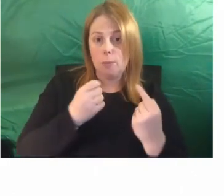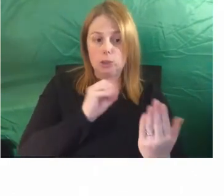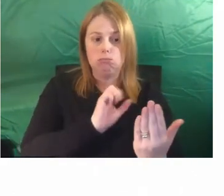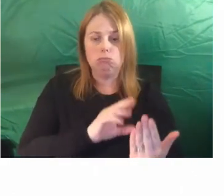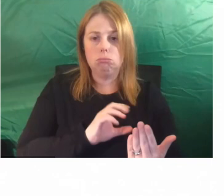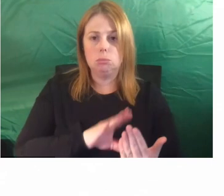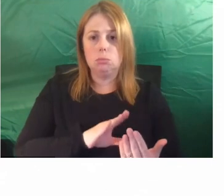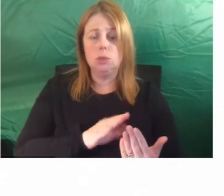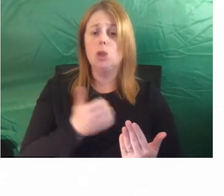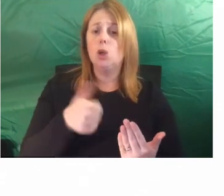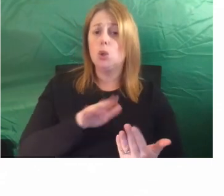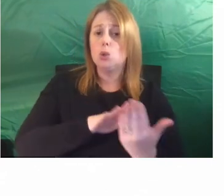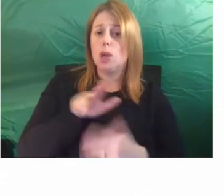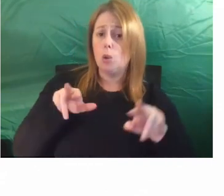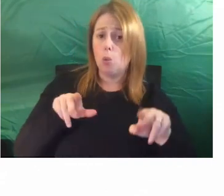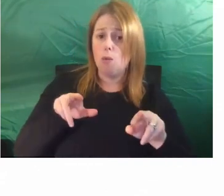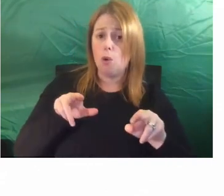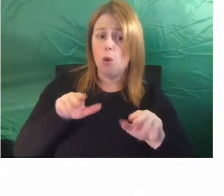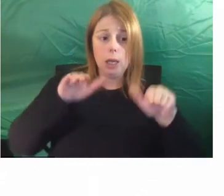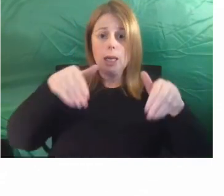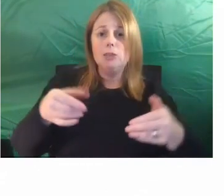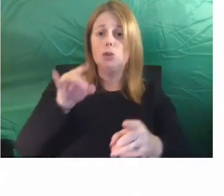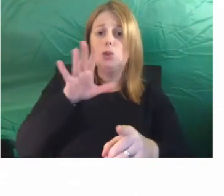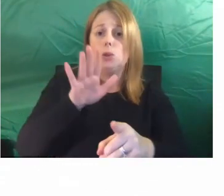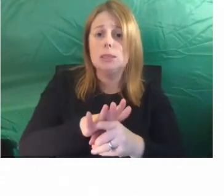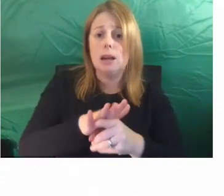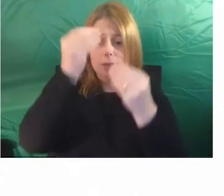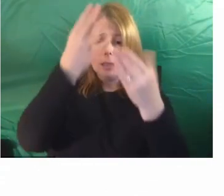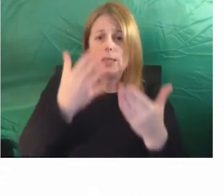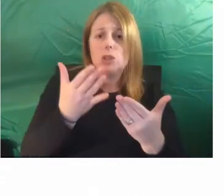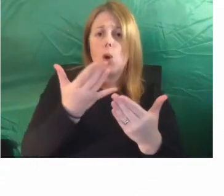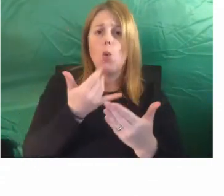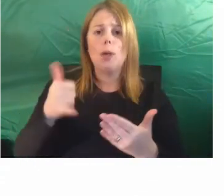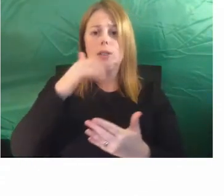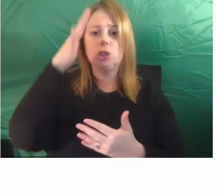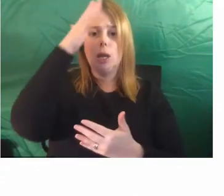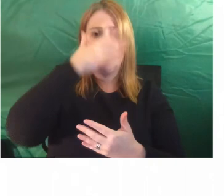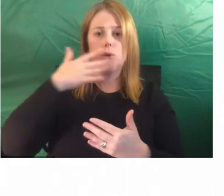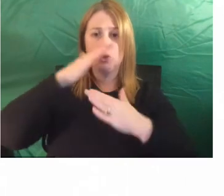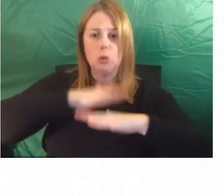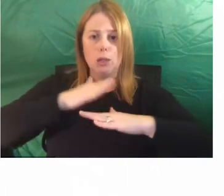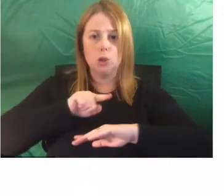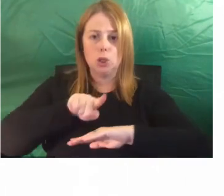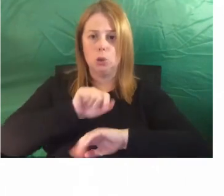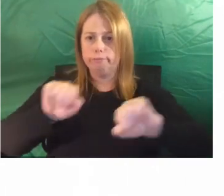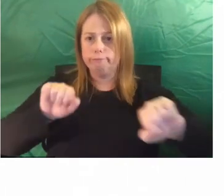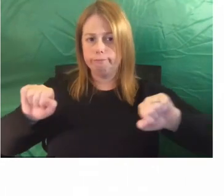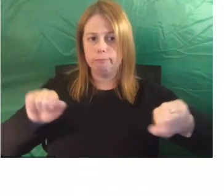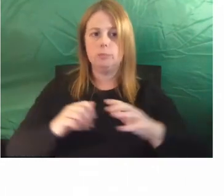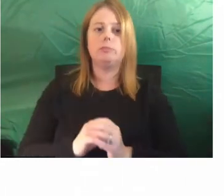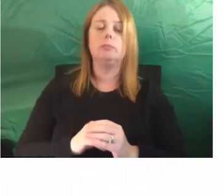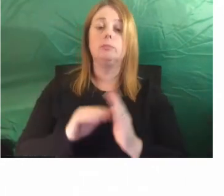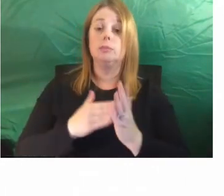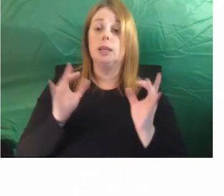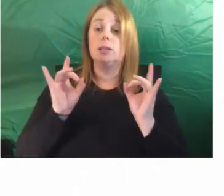from today. Please feel free to do that as you like. We'll start now with a brief introduction to primary prevention, and then